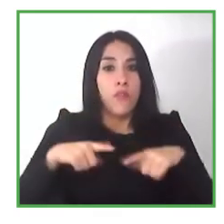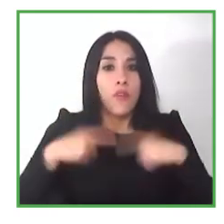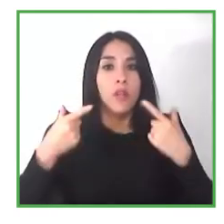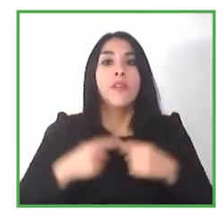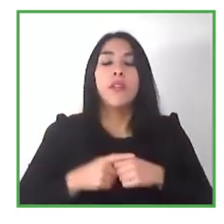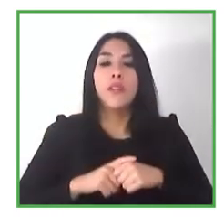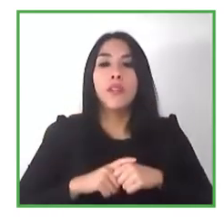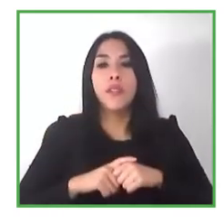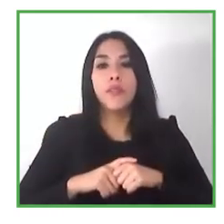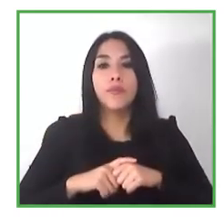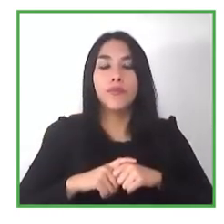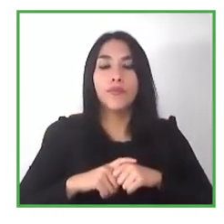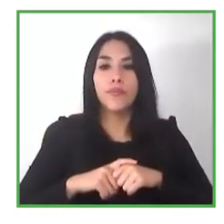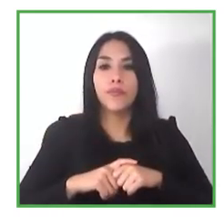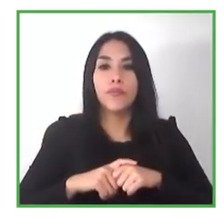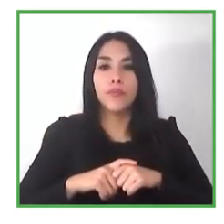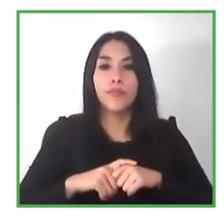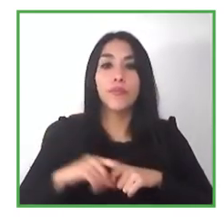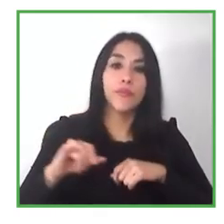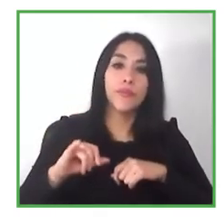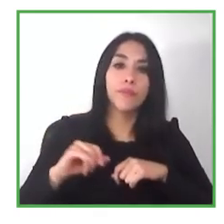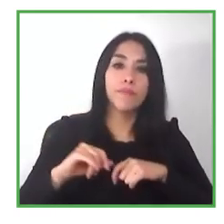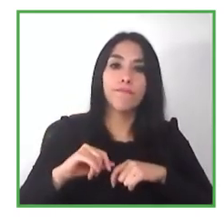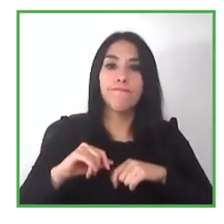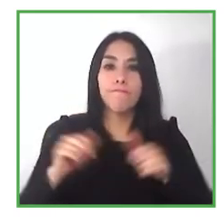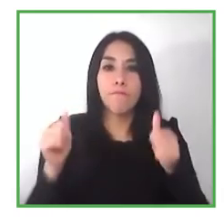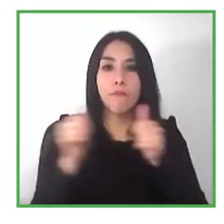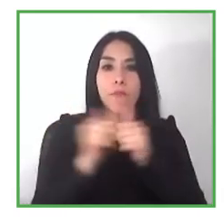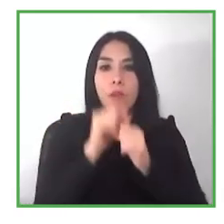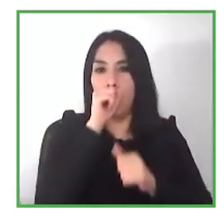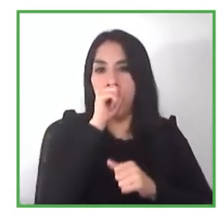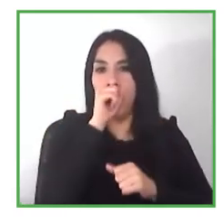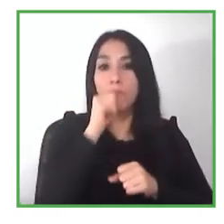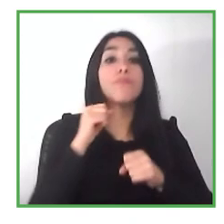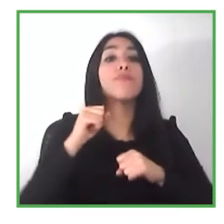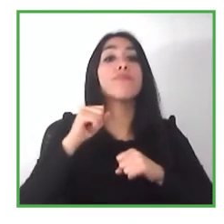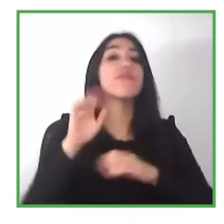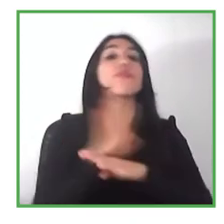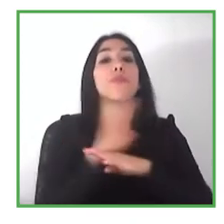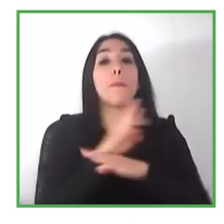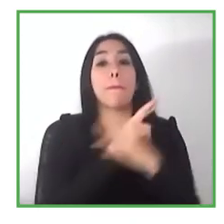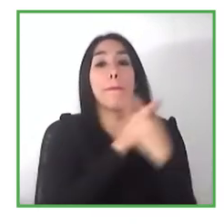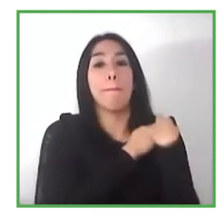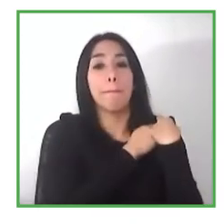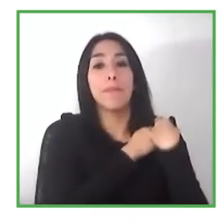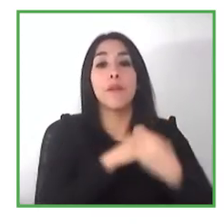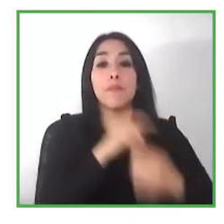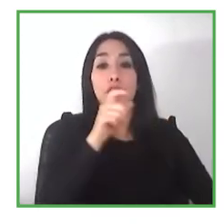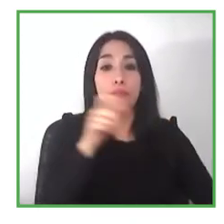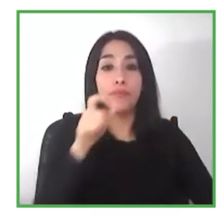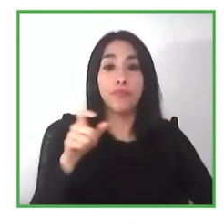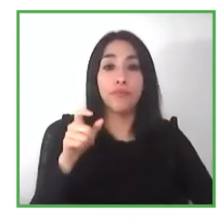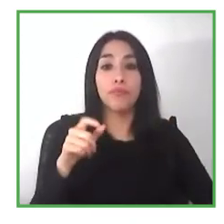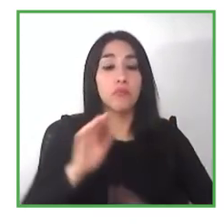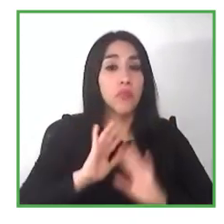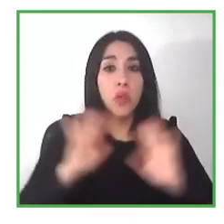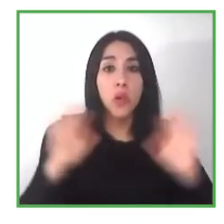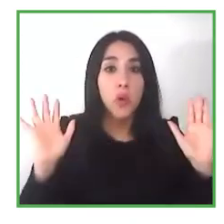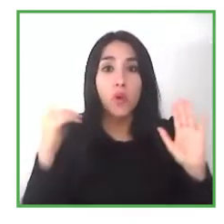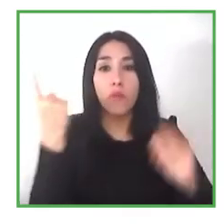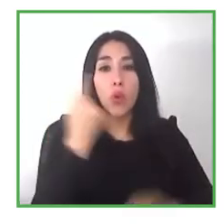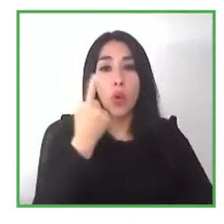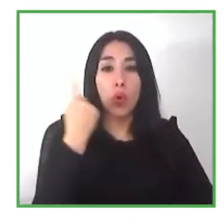uh we've seen it a number of times where uh in terms of the reasonable accommodation that gets applied to an intellectually disabled person